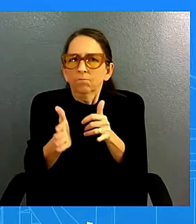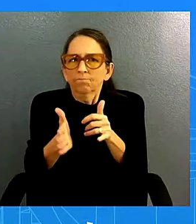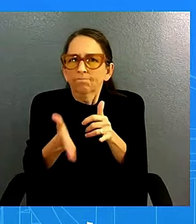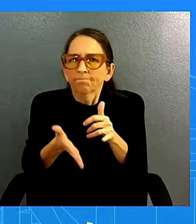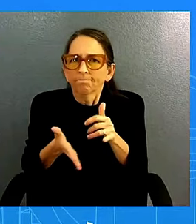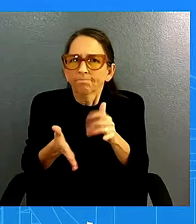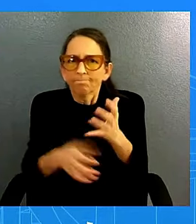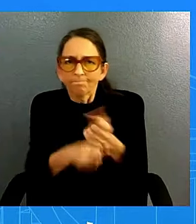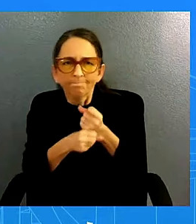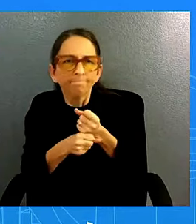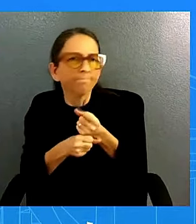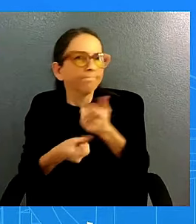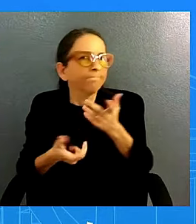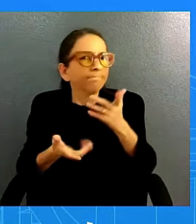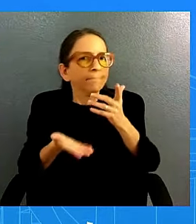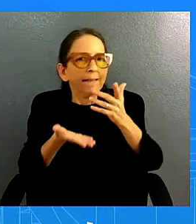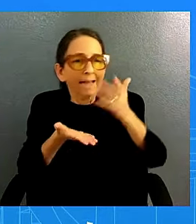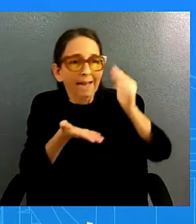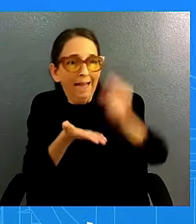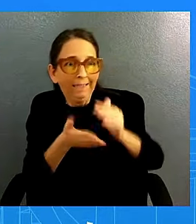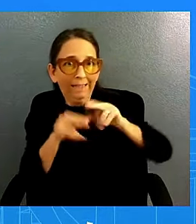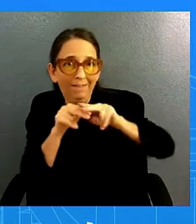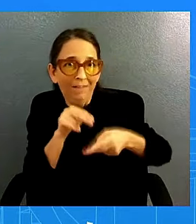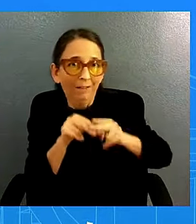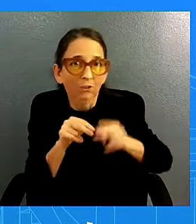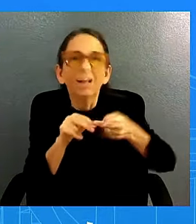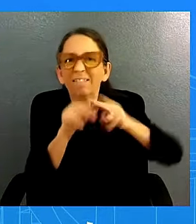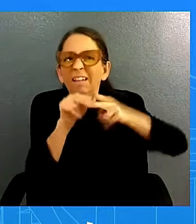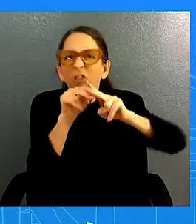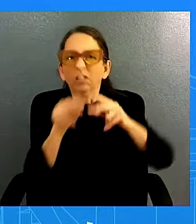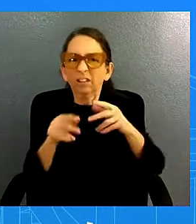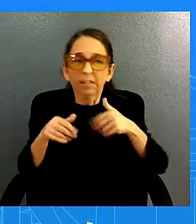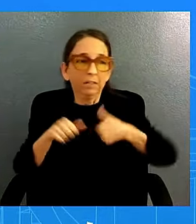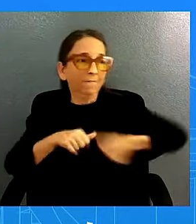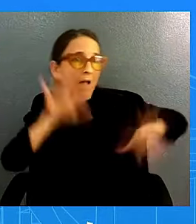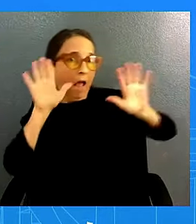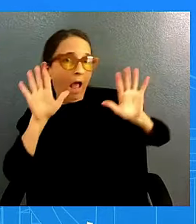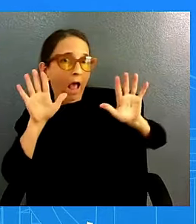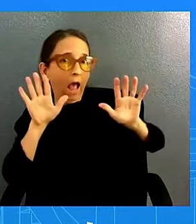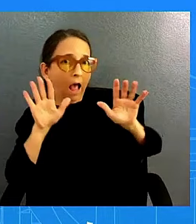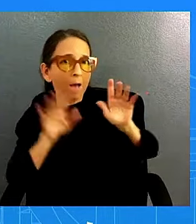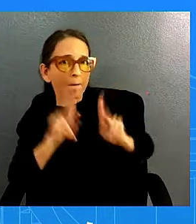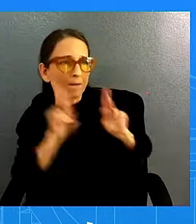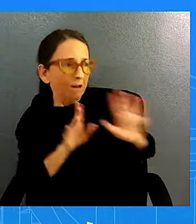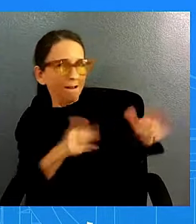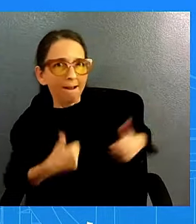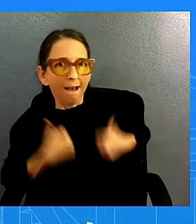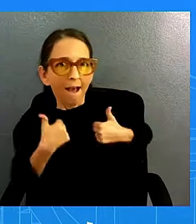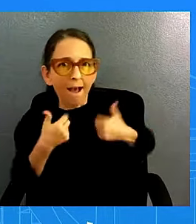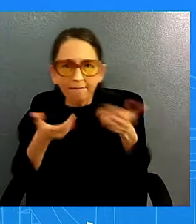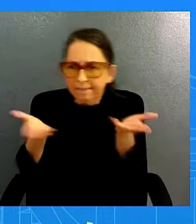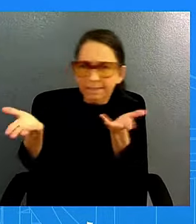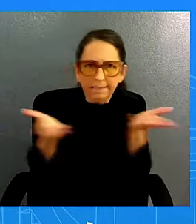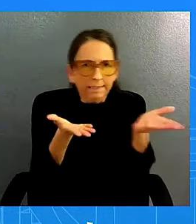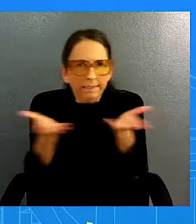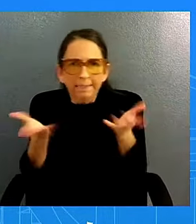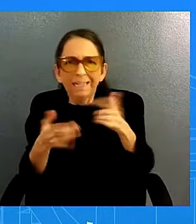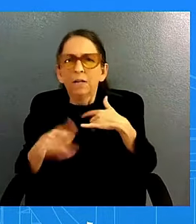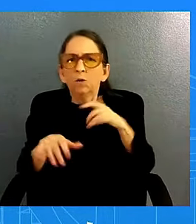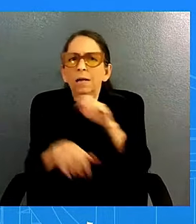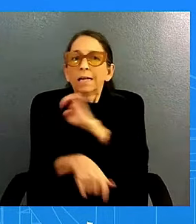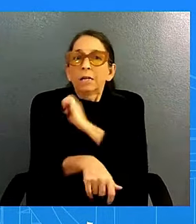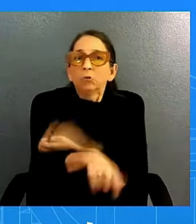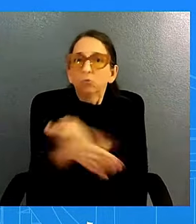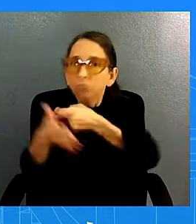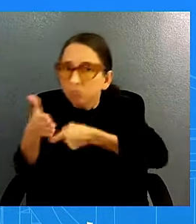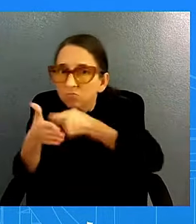through improvements in the economy supply side through energy production uh through cost reductions in the areas where we've tried to do more of that